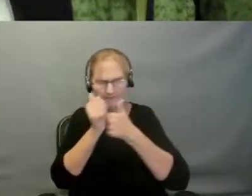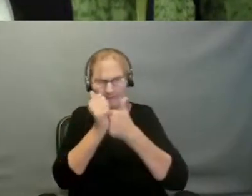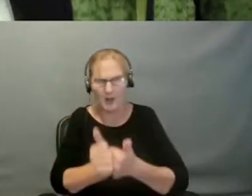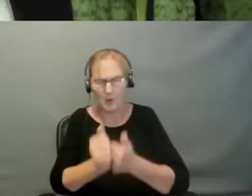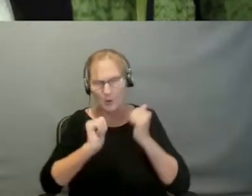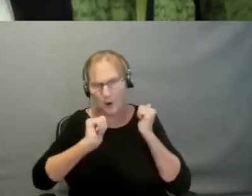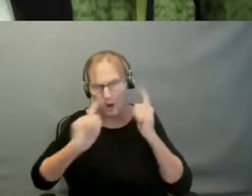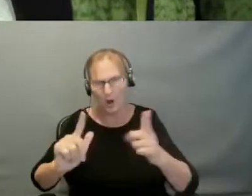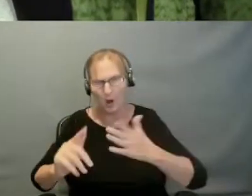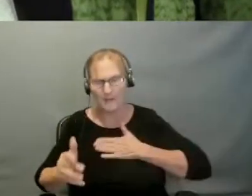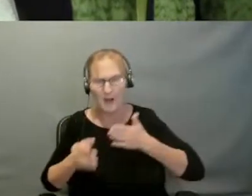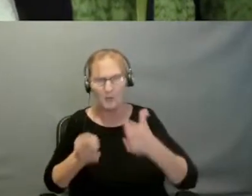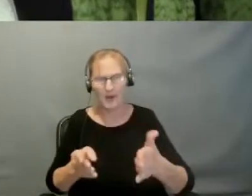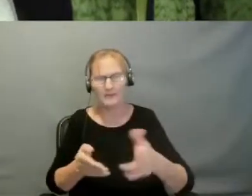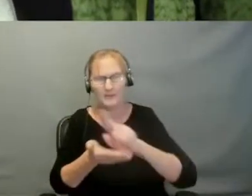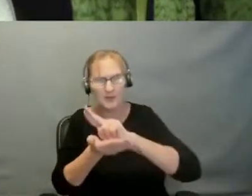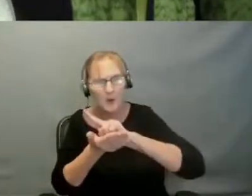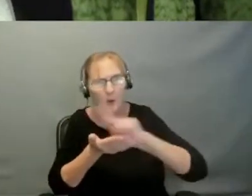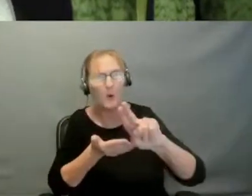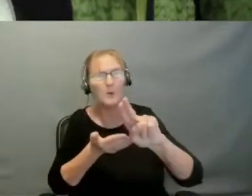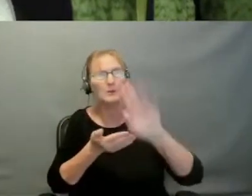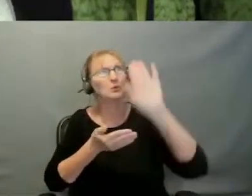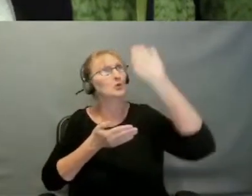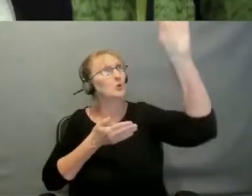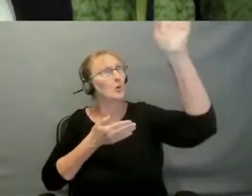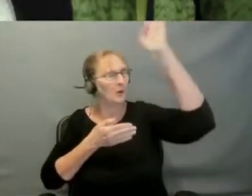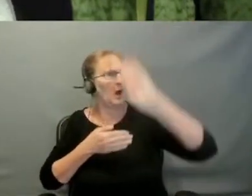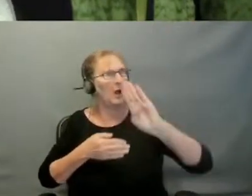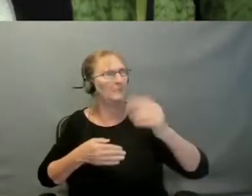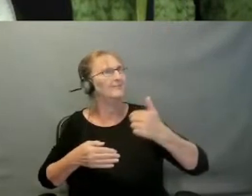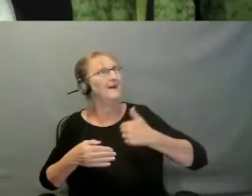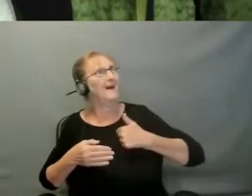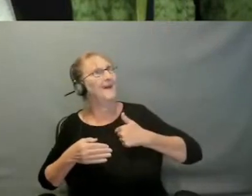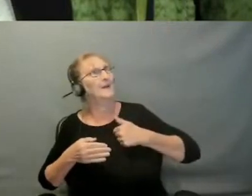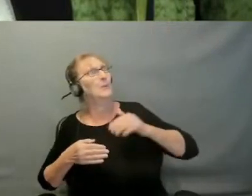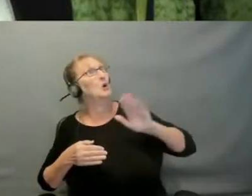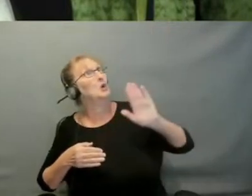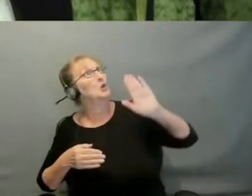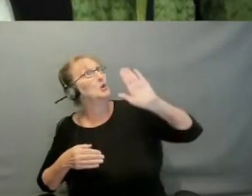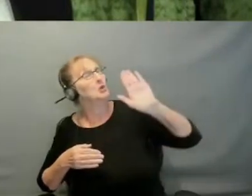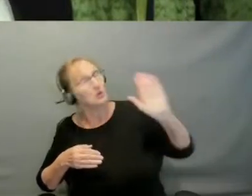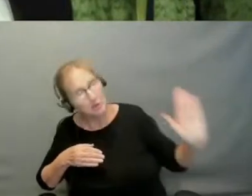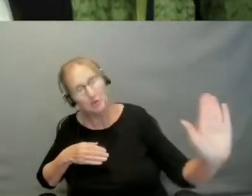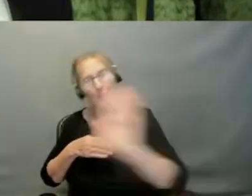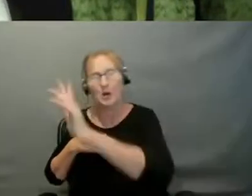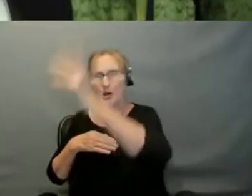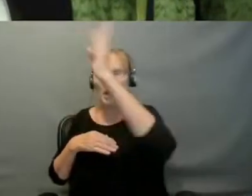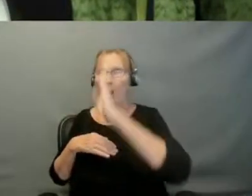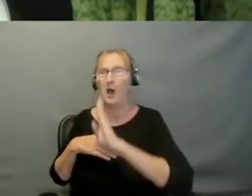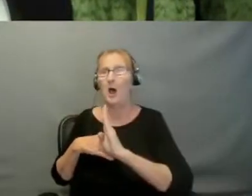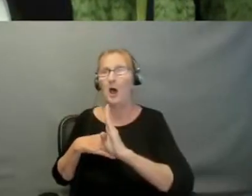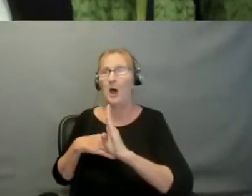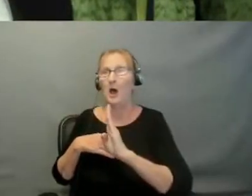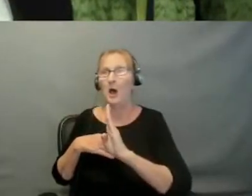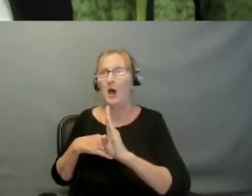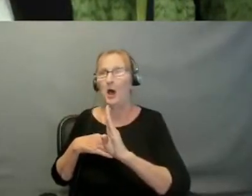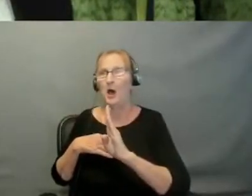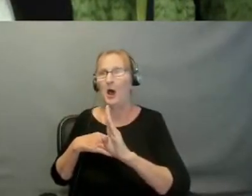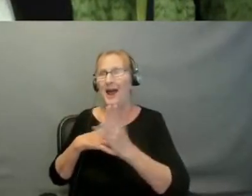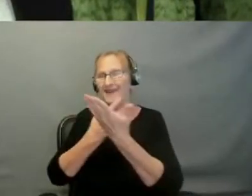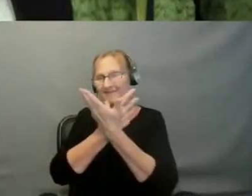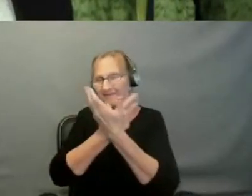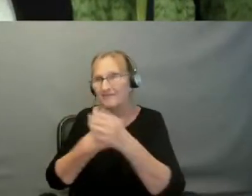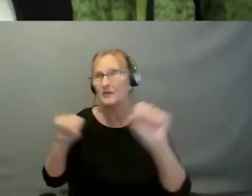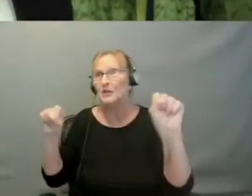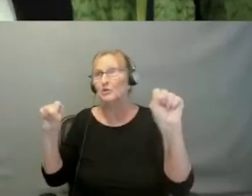God. I am the Lord your God, who brought you out of the land of Egypt, that I